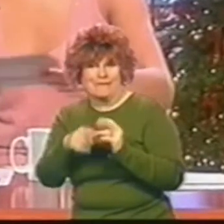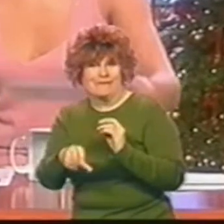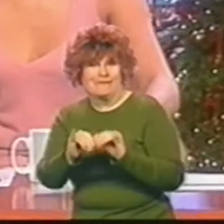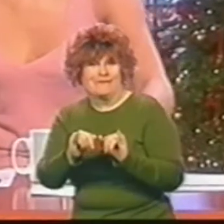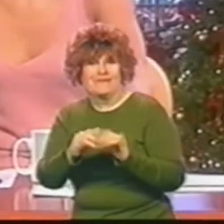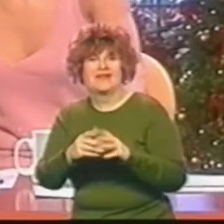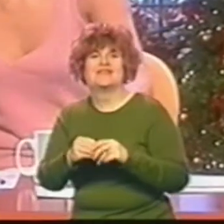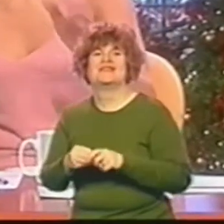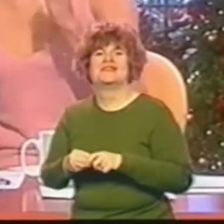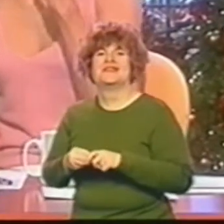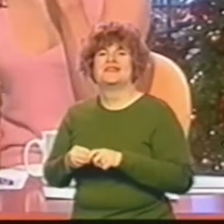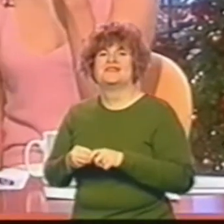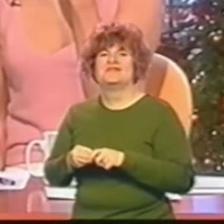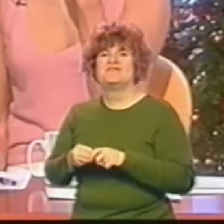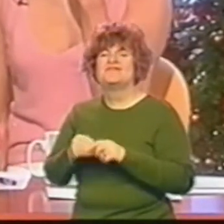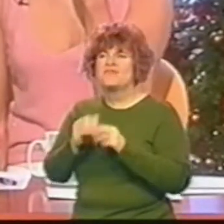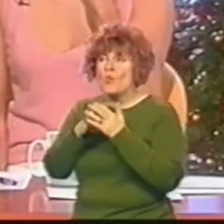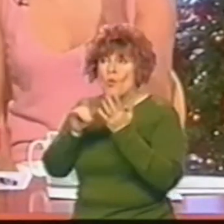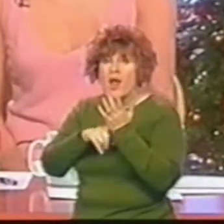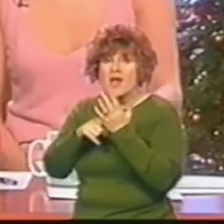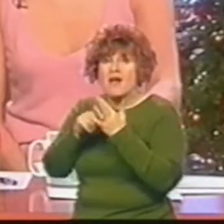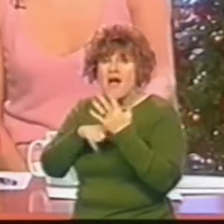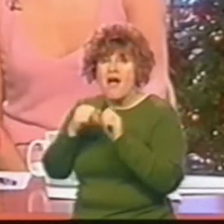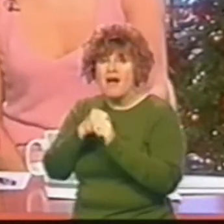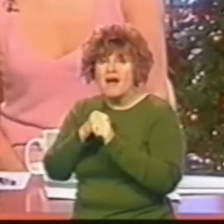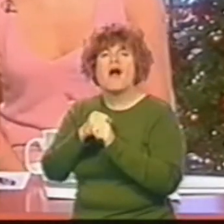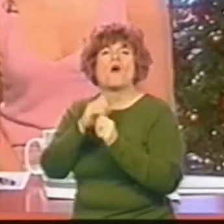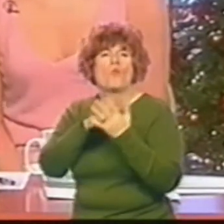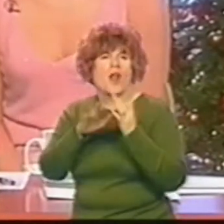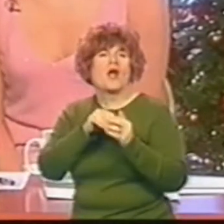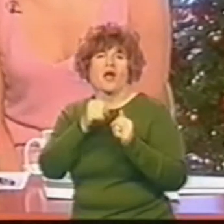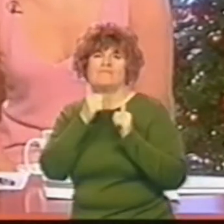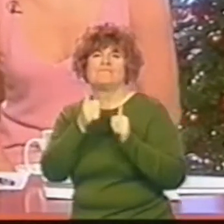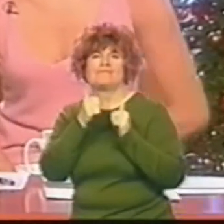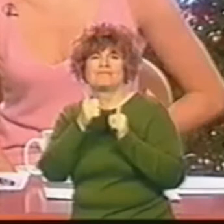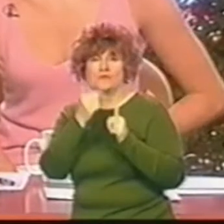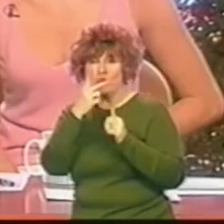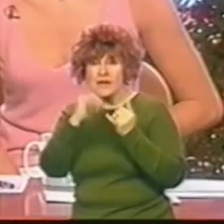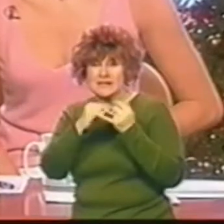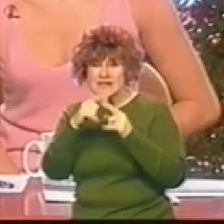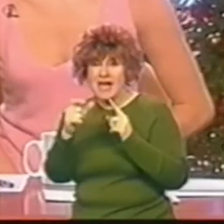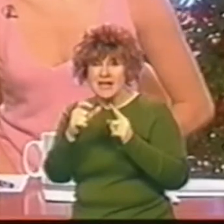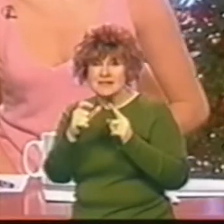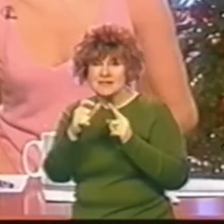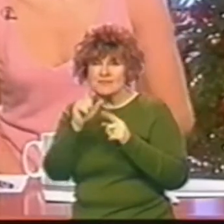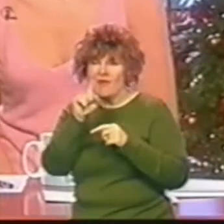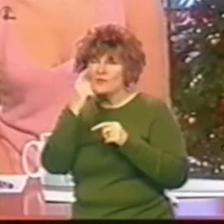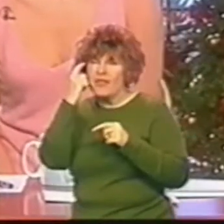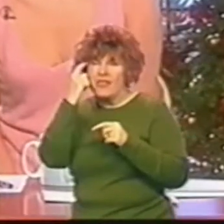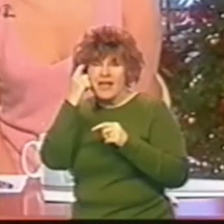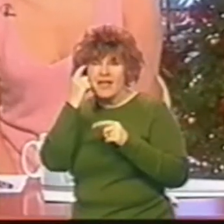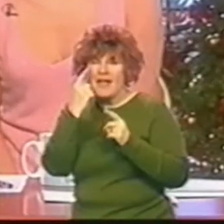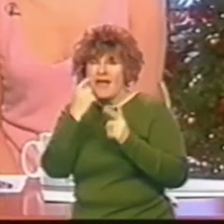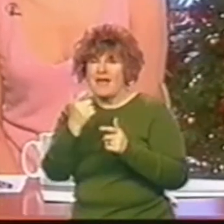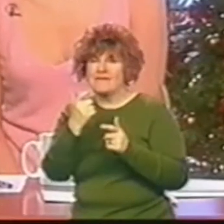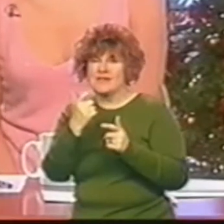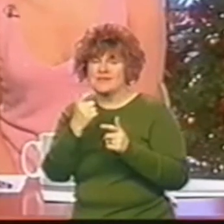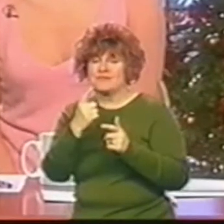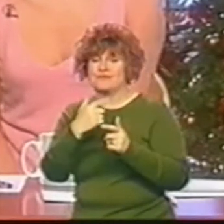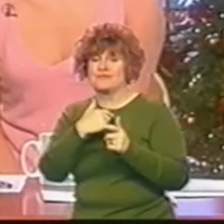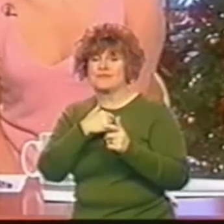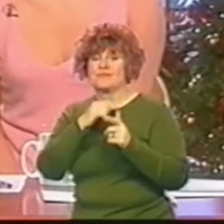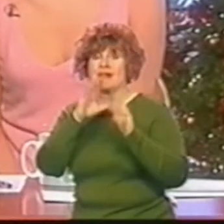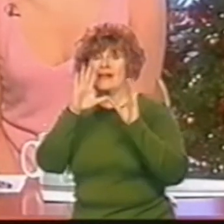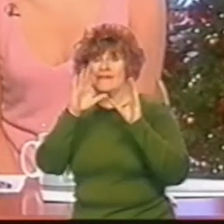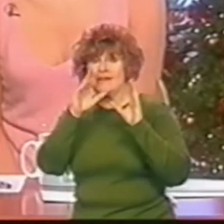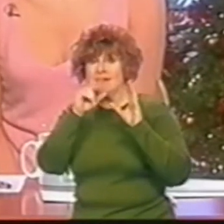Will Young. Will Young. Good choice, right. Now, you only get 20 seconds, and I've got to take your first answer, so think carefully. Your time starts